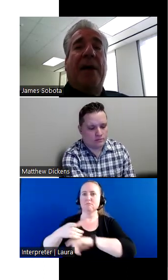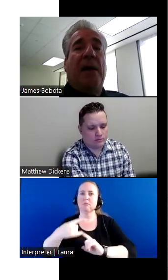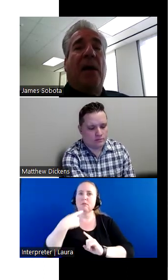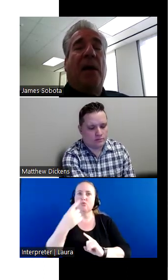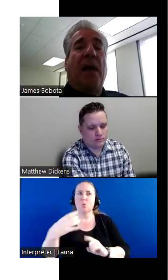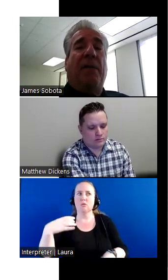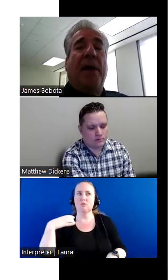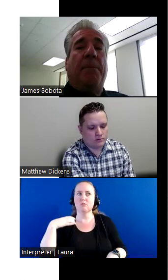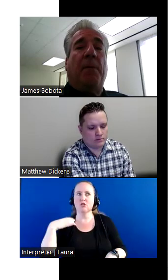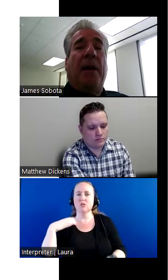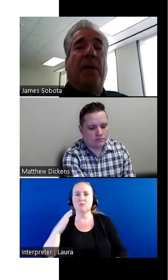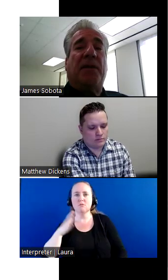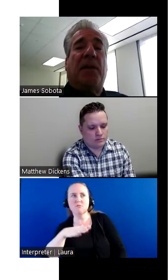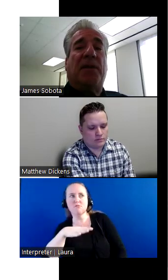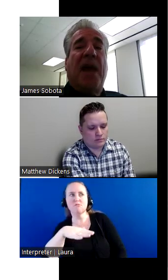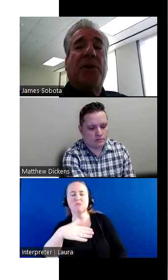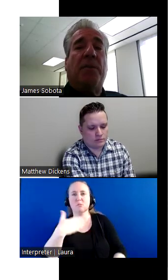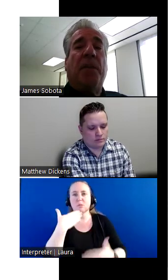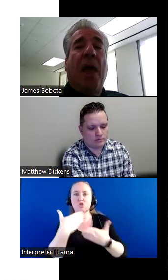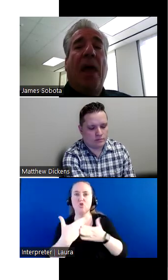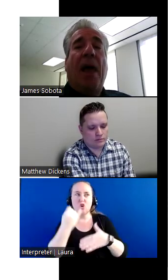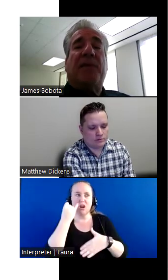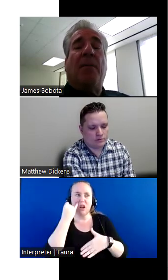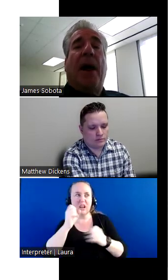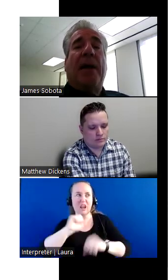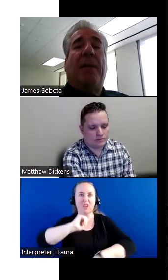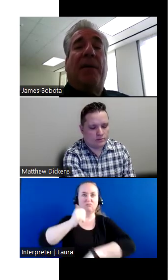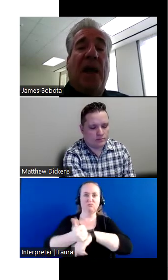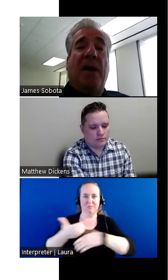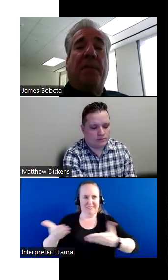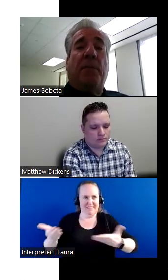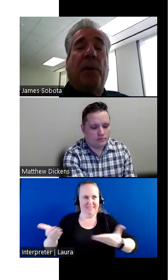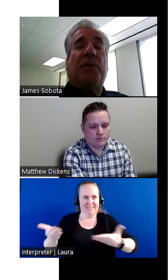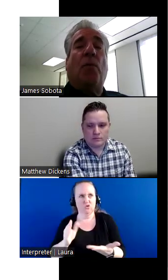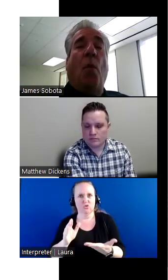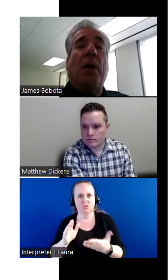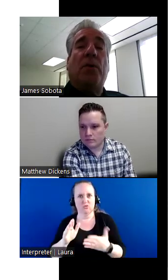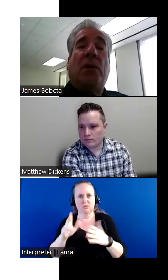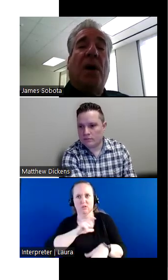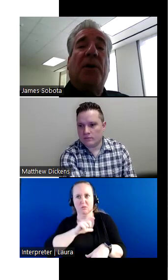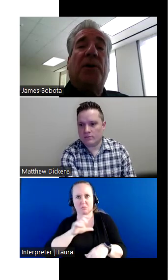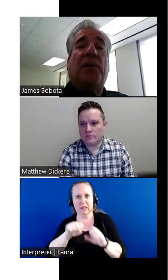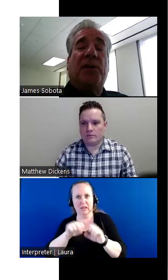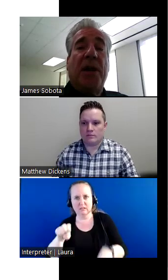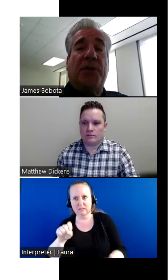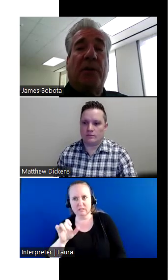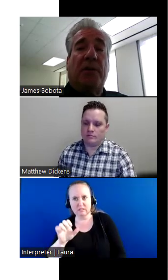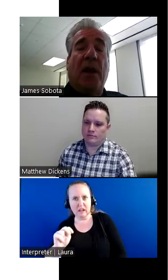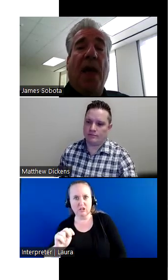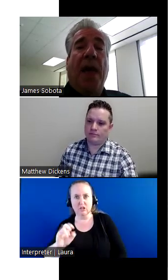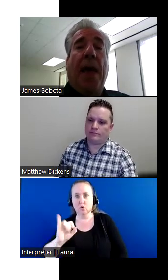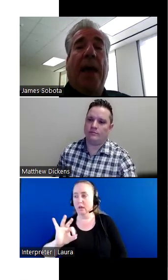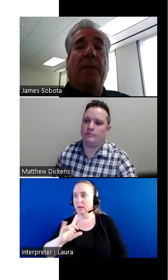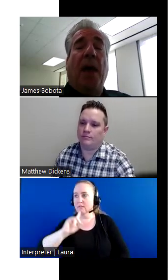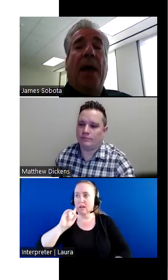great idea if we implemented this at the station. If somebody, if a deaf person wanted to come into the stations